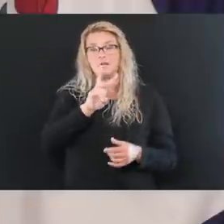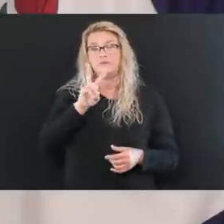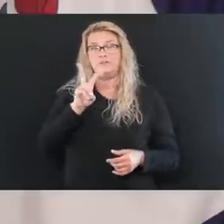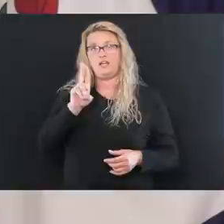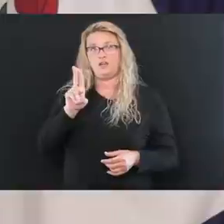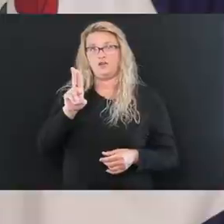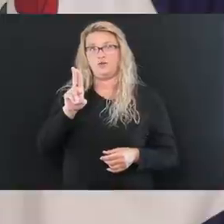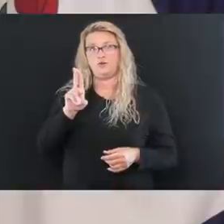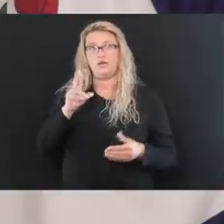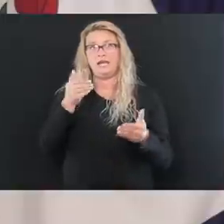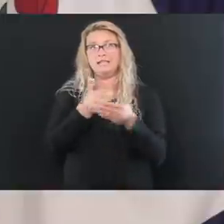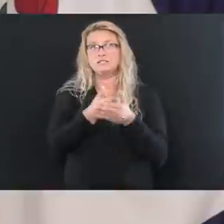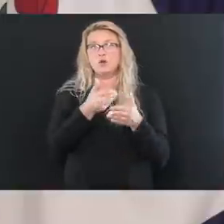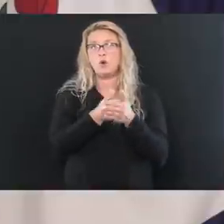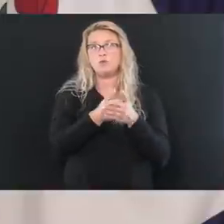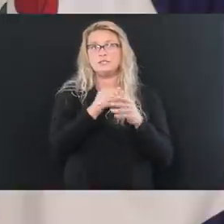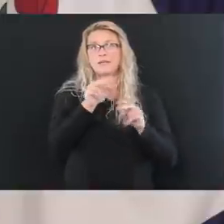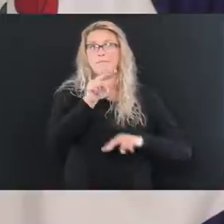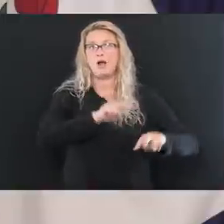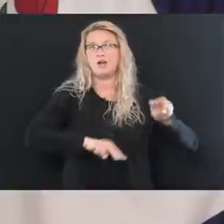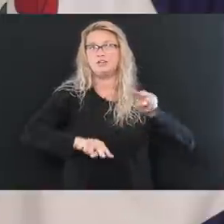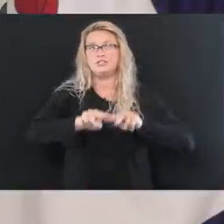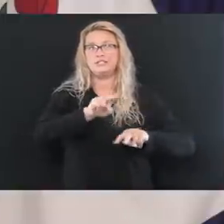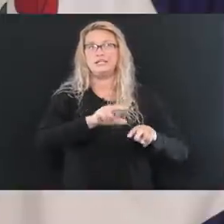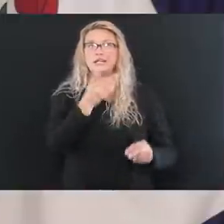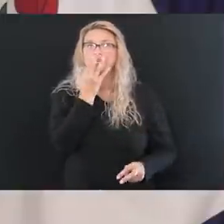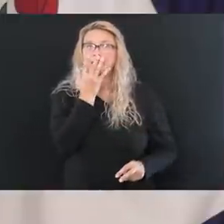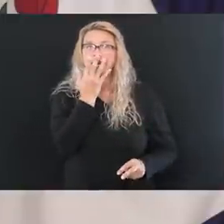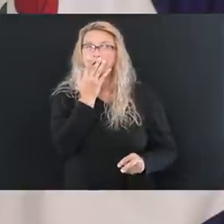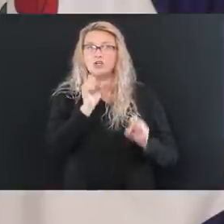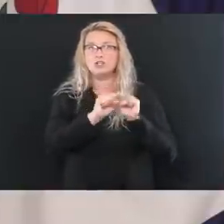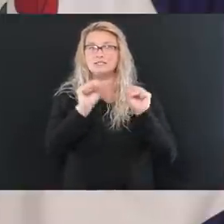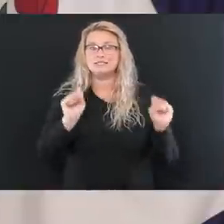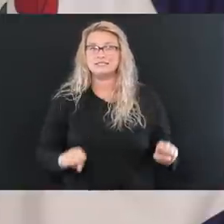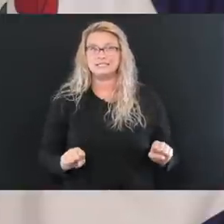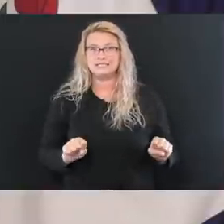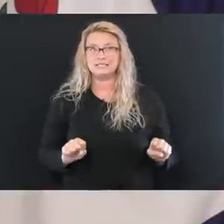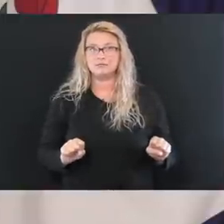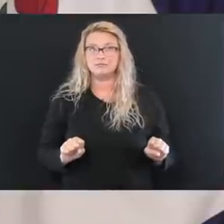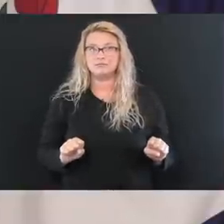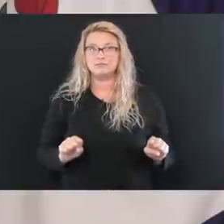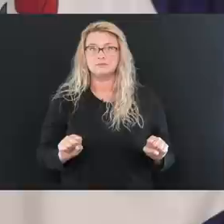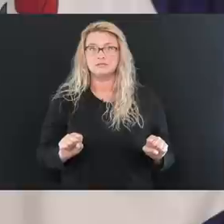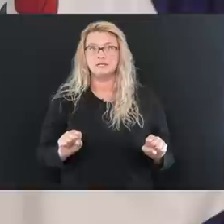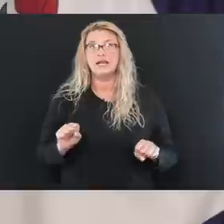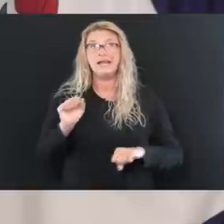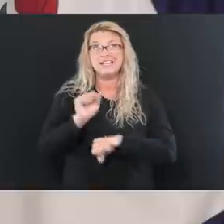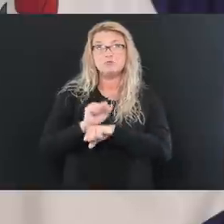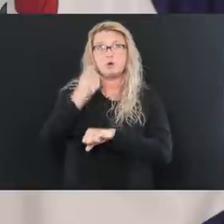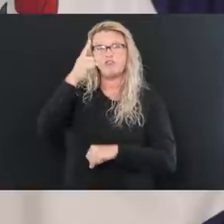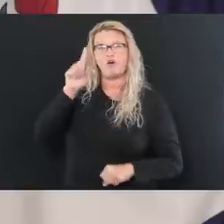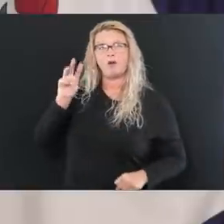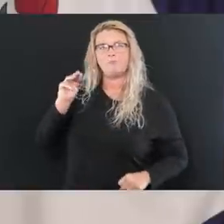is closely monitoring how the colors are working in Mon County. And so WVU, I think